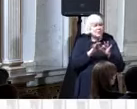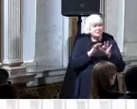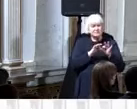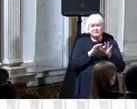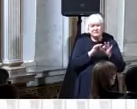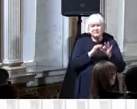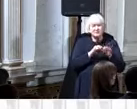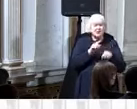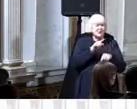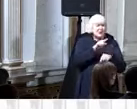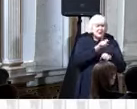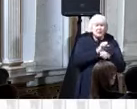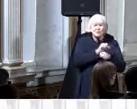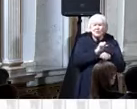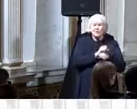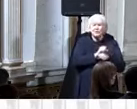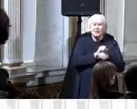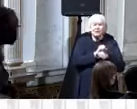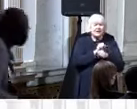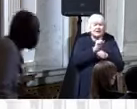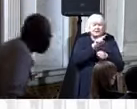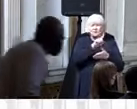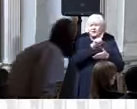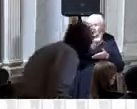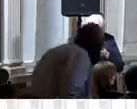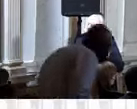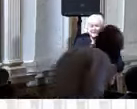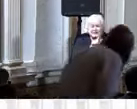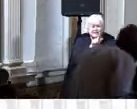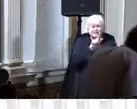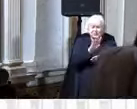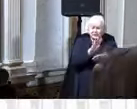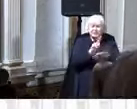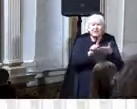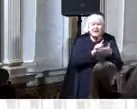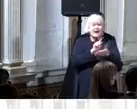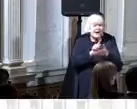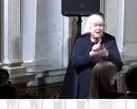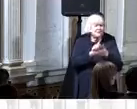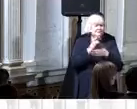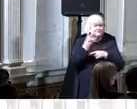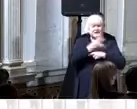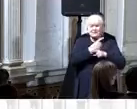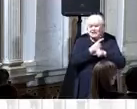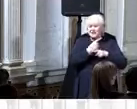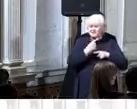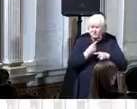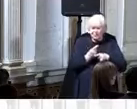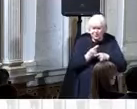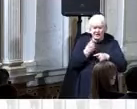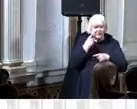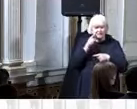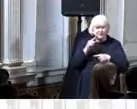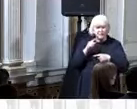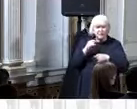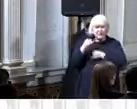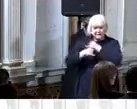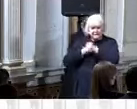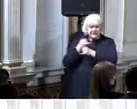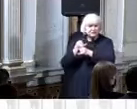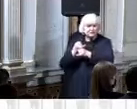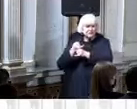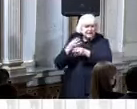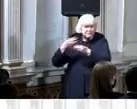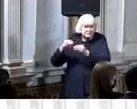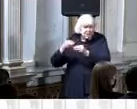the clock on everything from regulating global financial markets to implementing the American Rescue